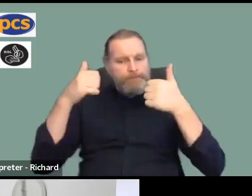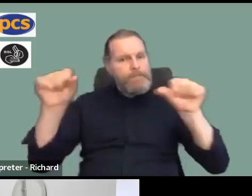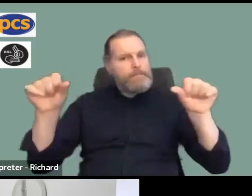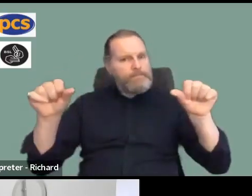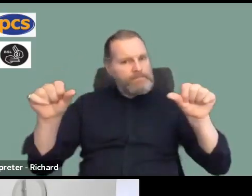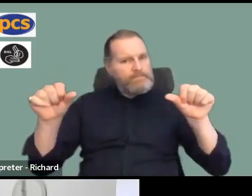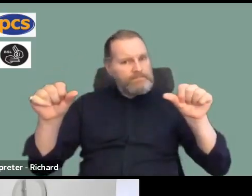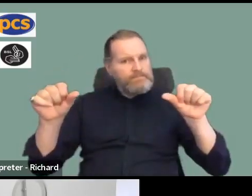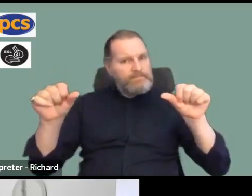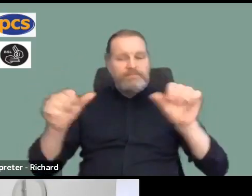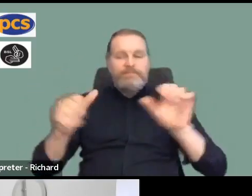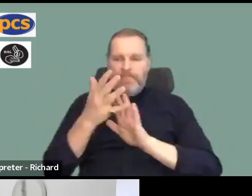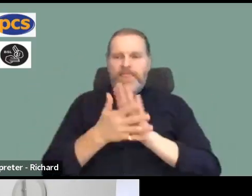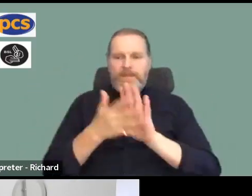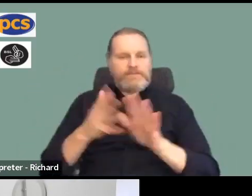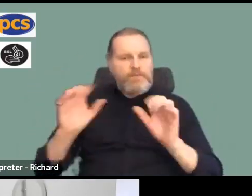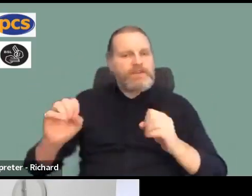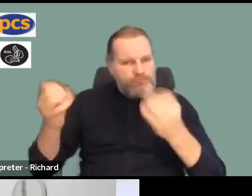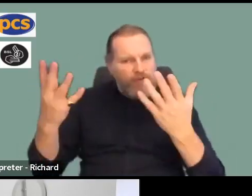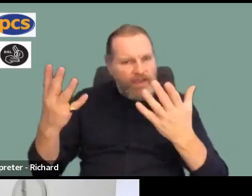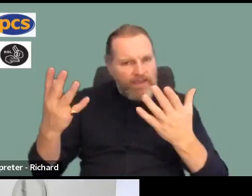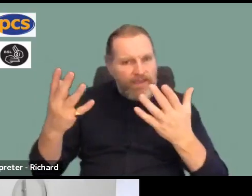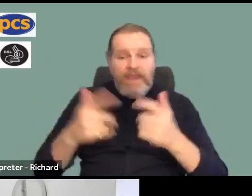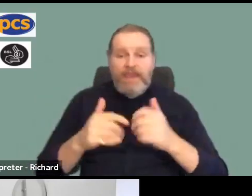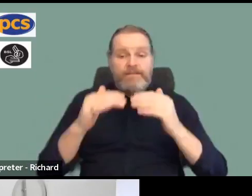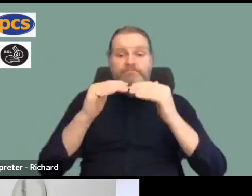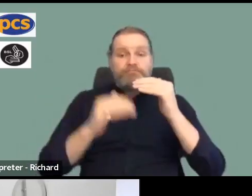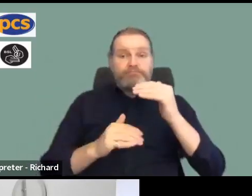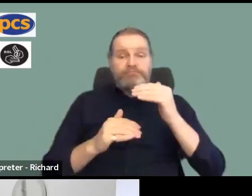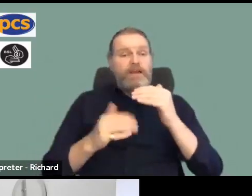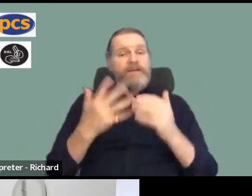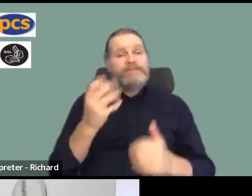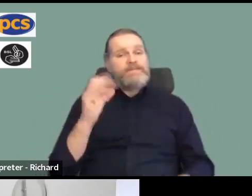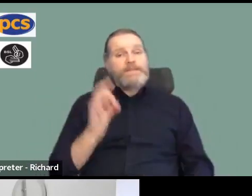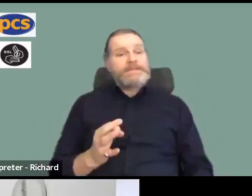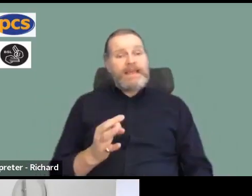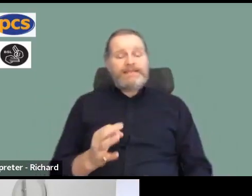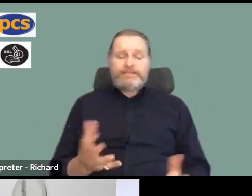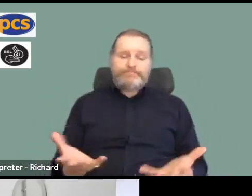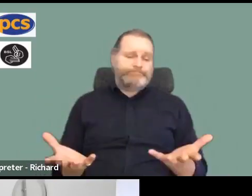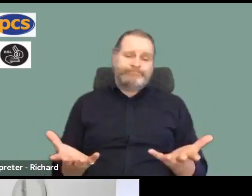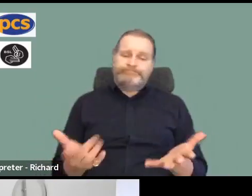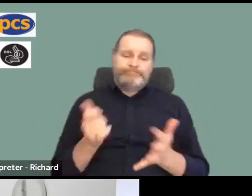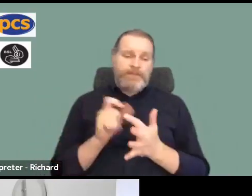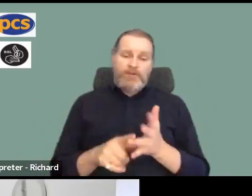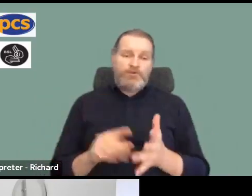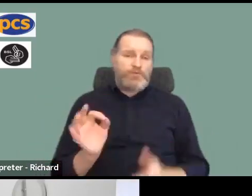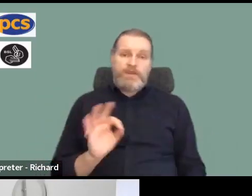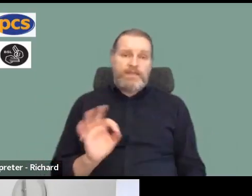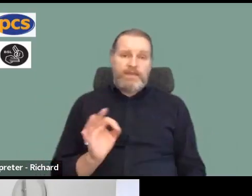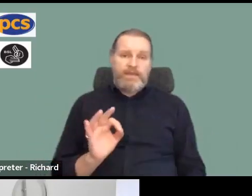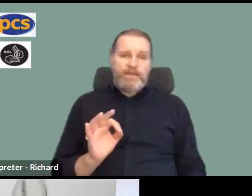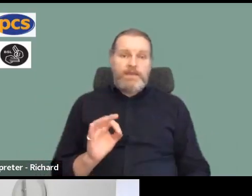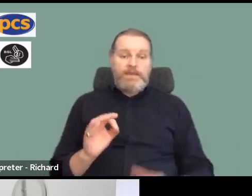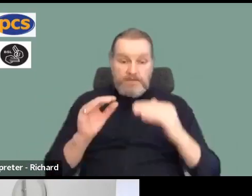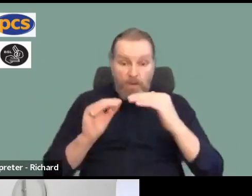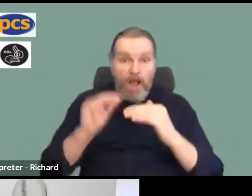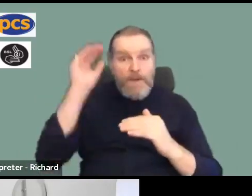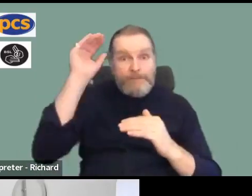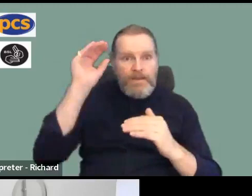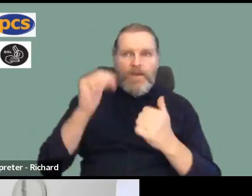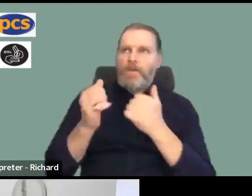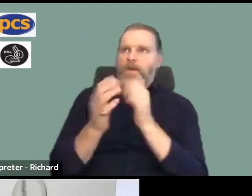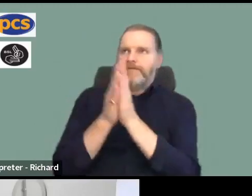50% threshold in as many places as possible that we're balloting. The more places we do that, the more options we have to take the hardest hitting